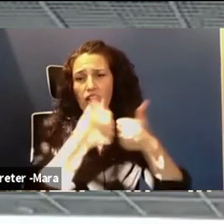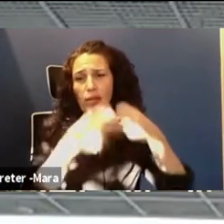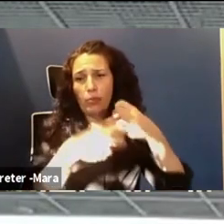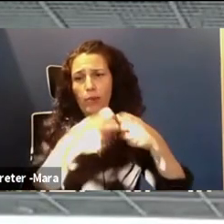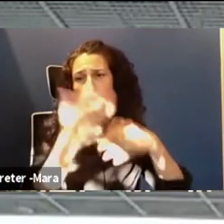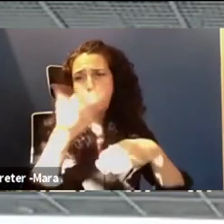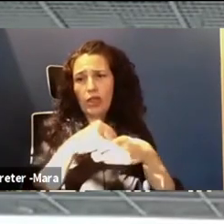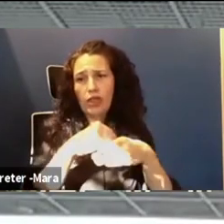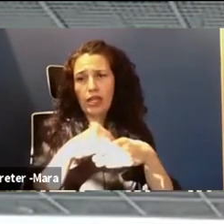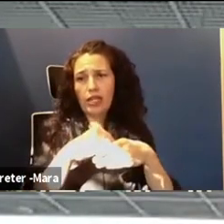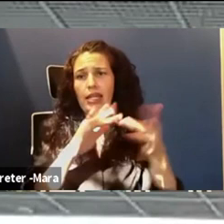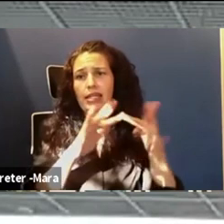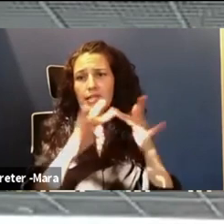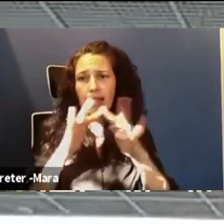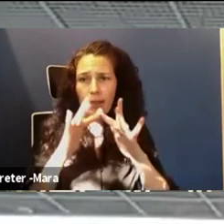don't get intimidated.